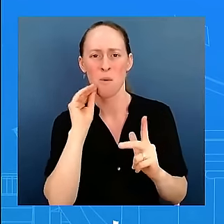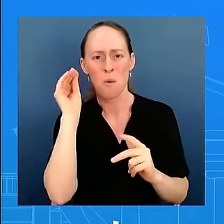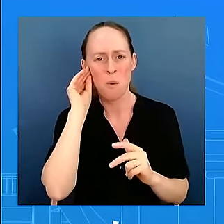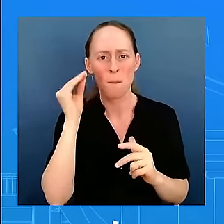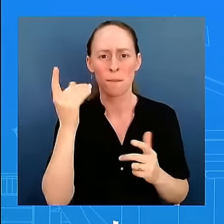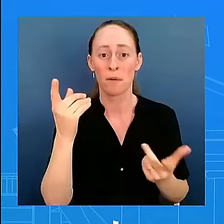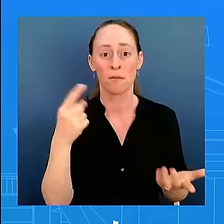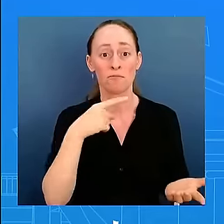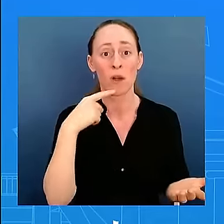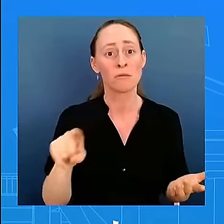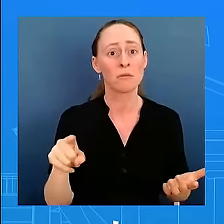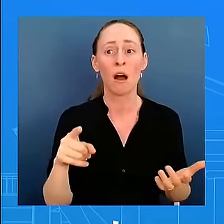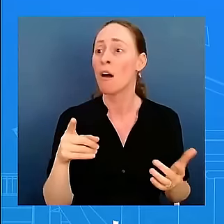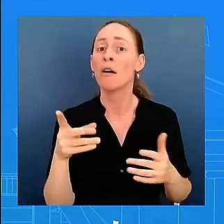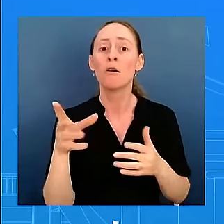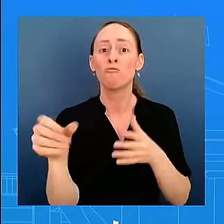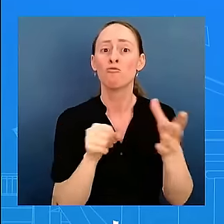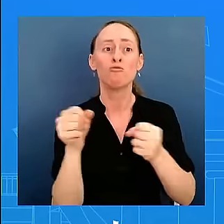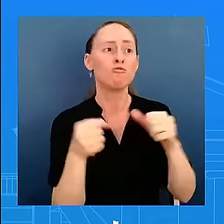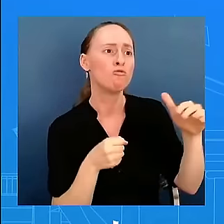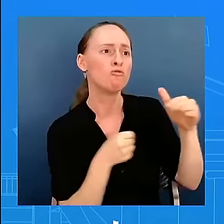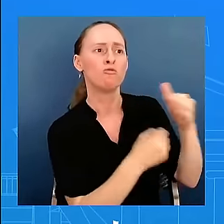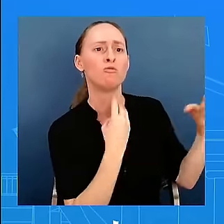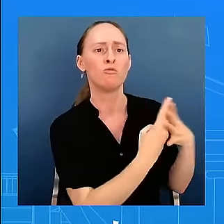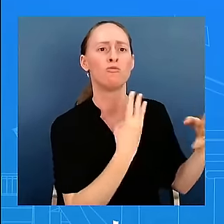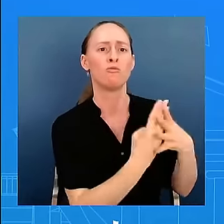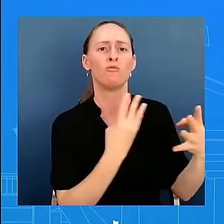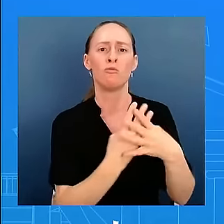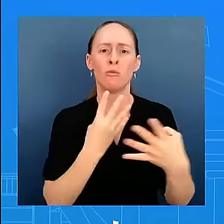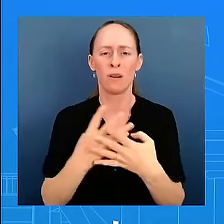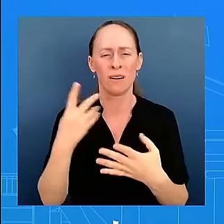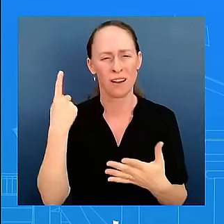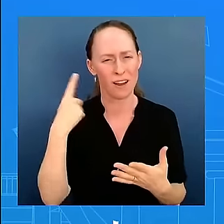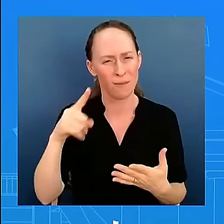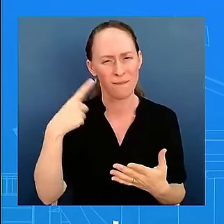whole team is working on this around the clock. I can absolutely assure you of that.